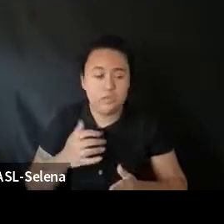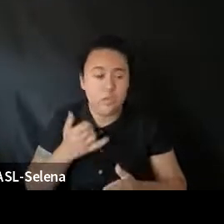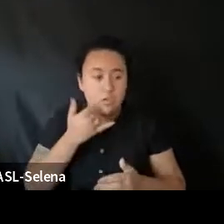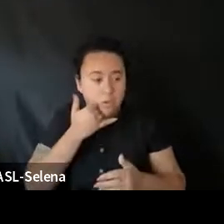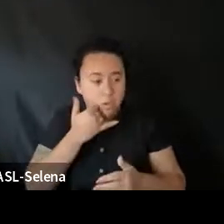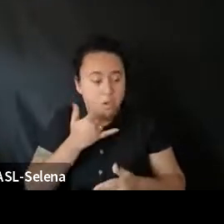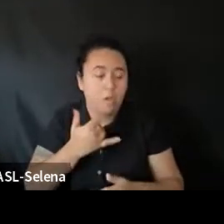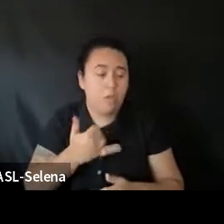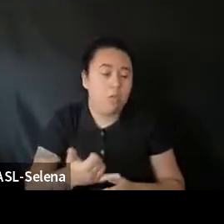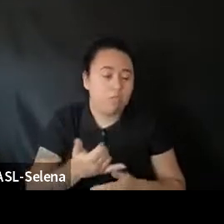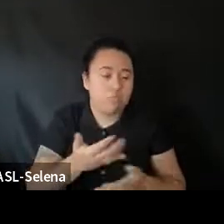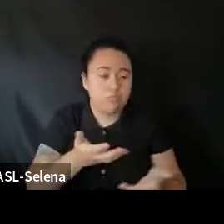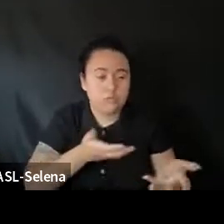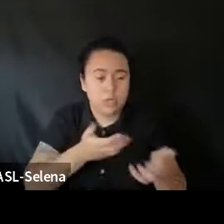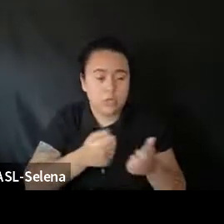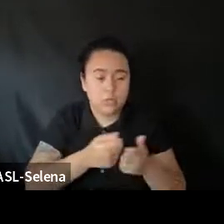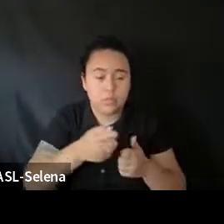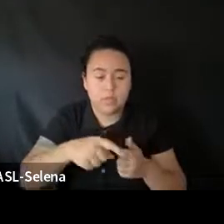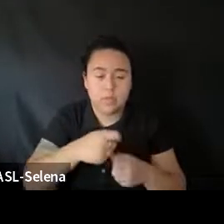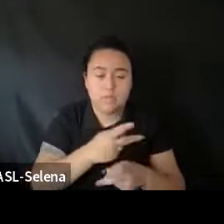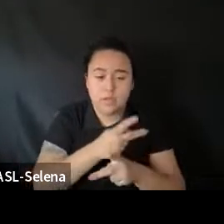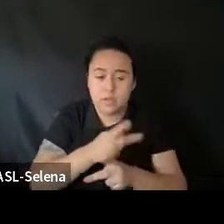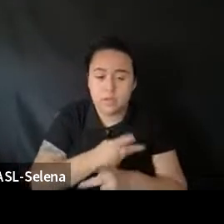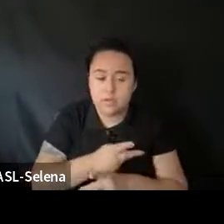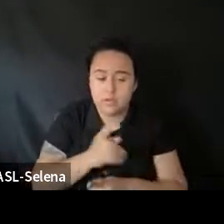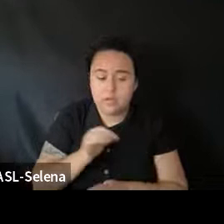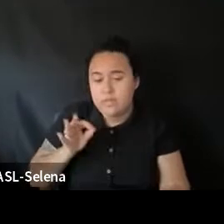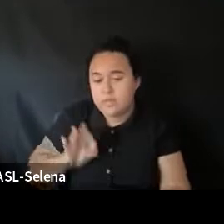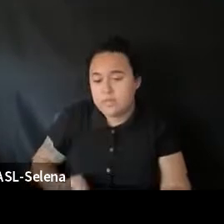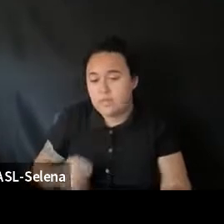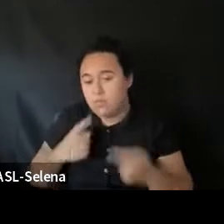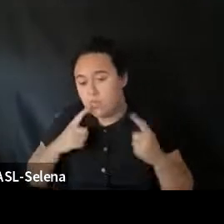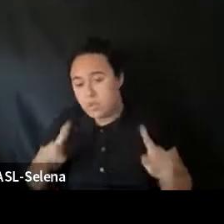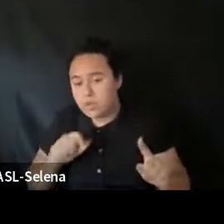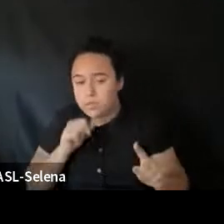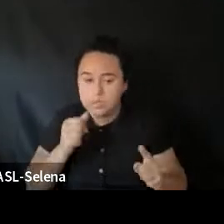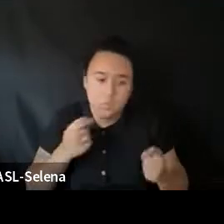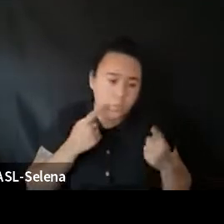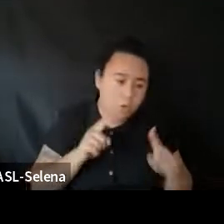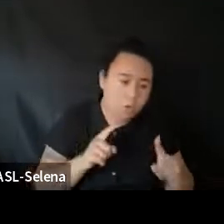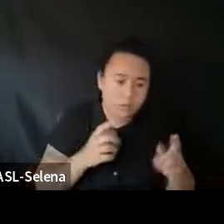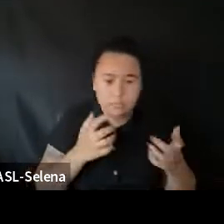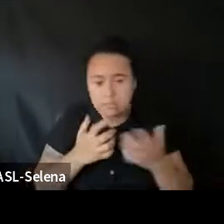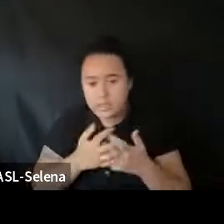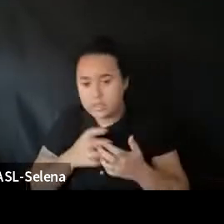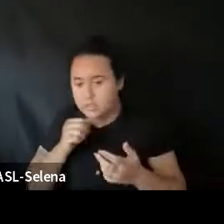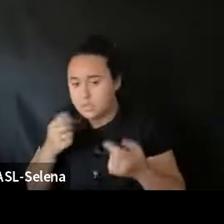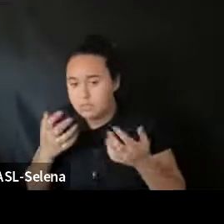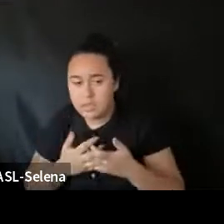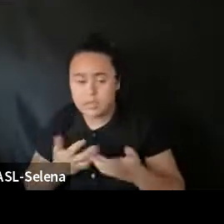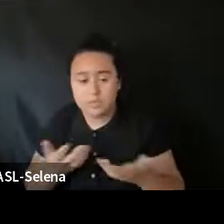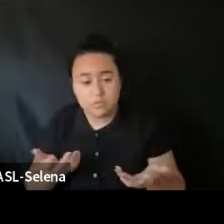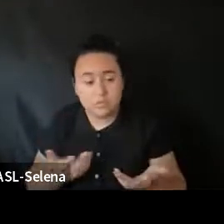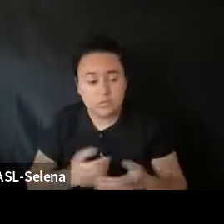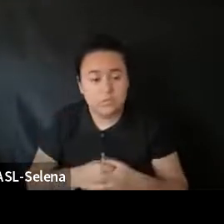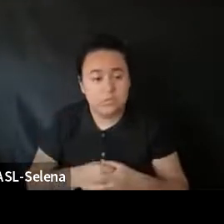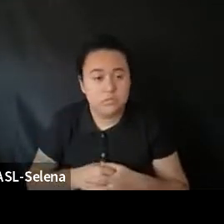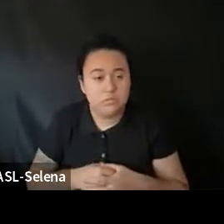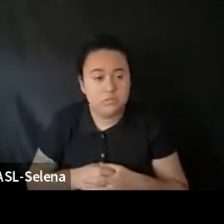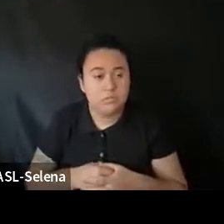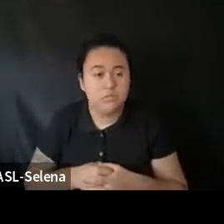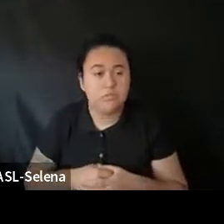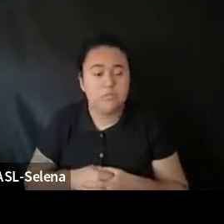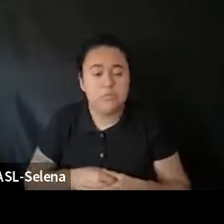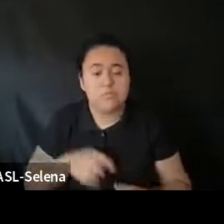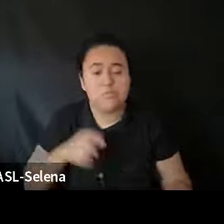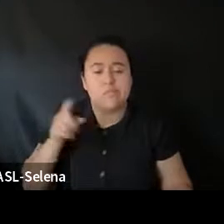and figure out whether your incentives work or don't work? Oh, absolutely. Okay. I just wanted to verify because